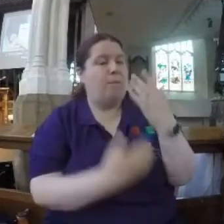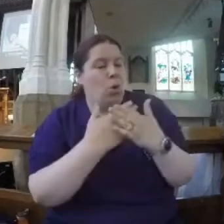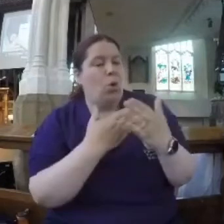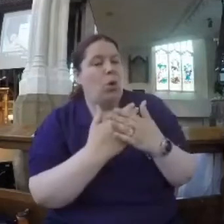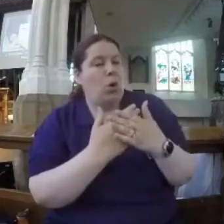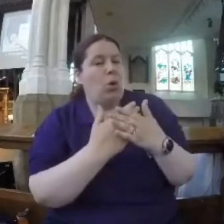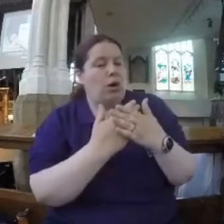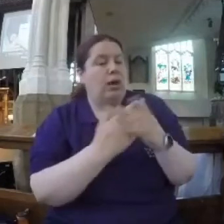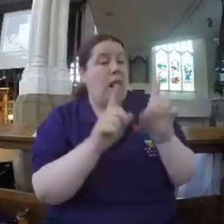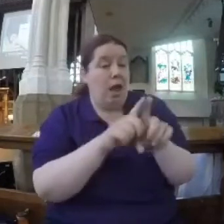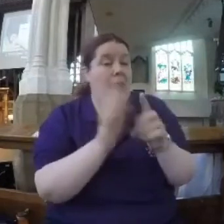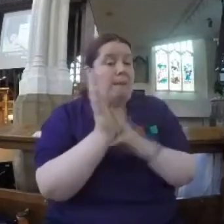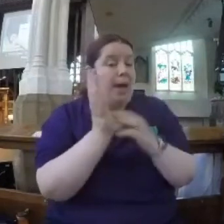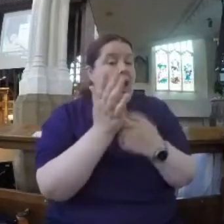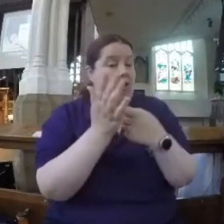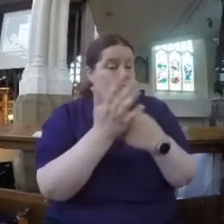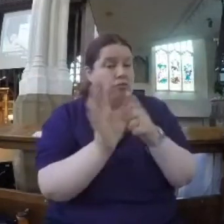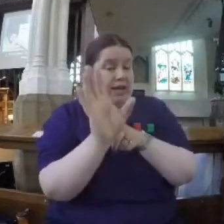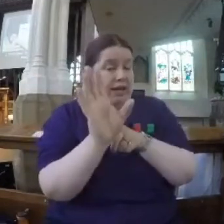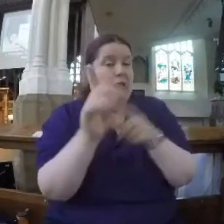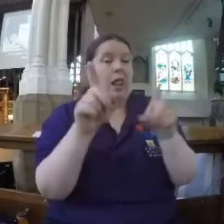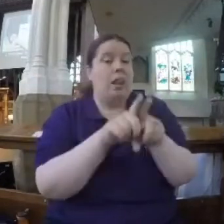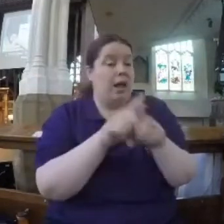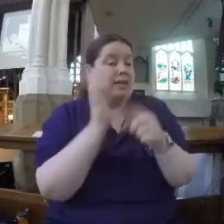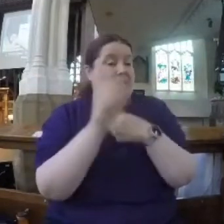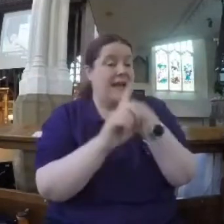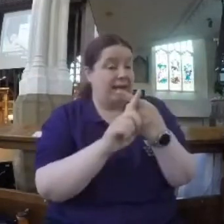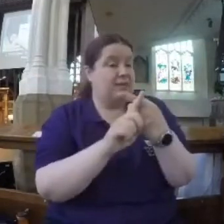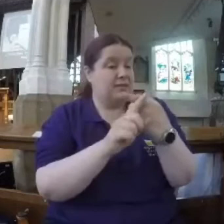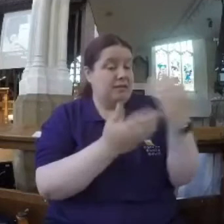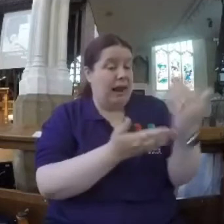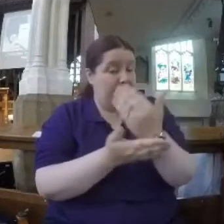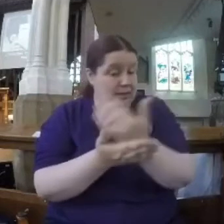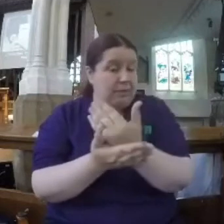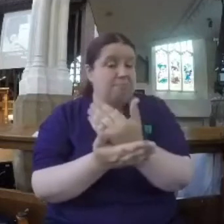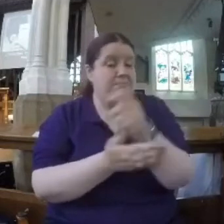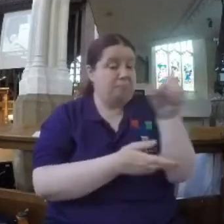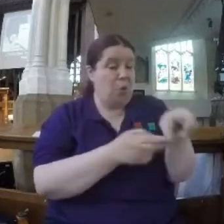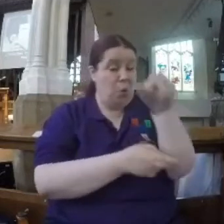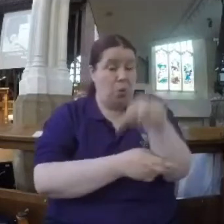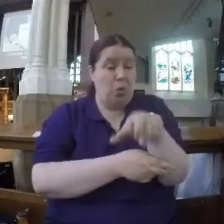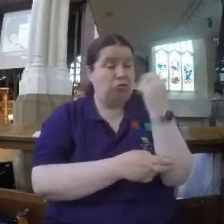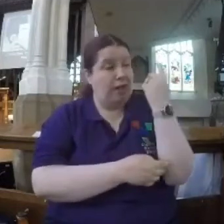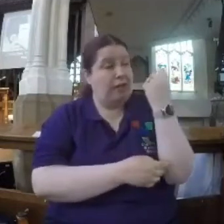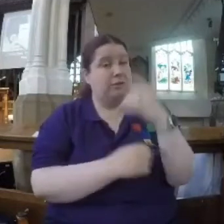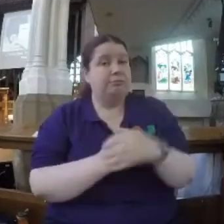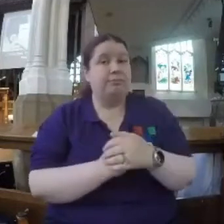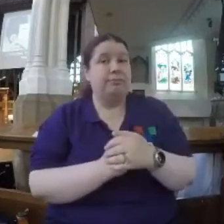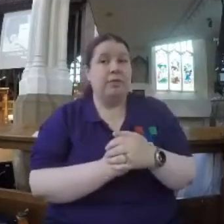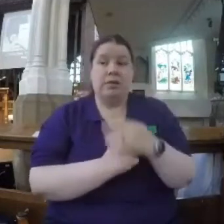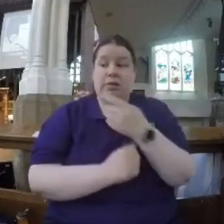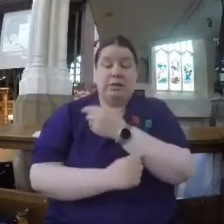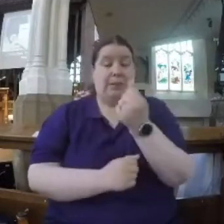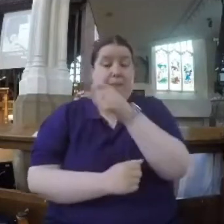tax collector. Our humanistic, self-focused mindset would say to people, we're our own God.